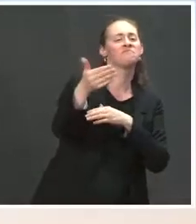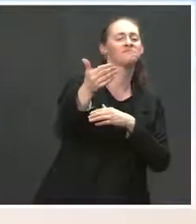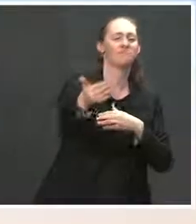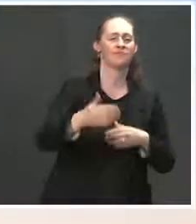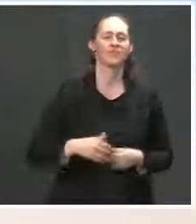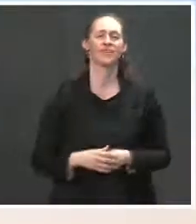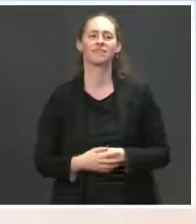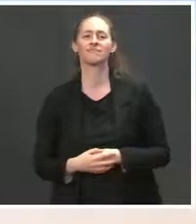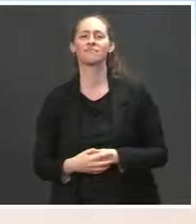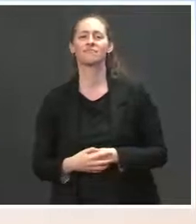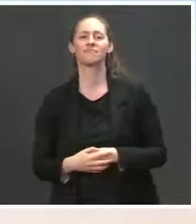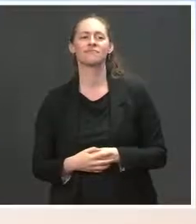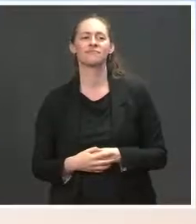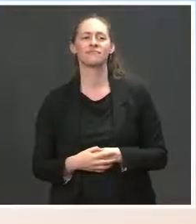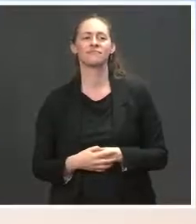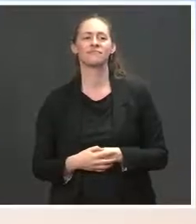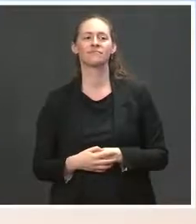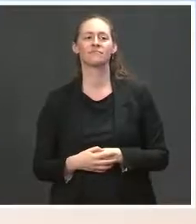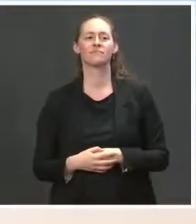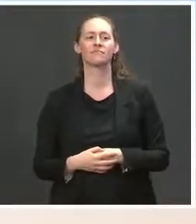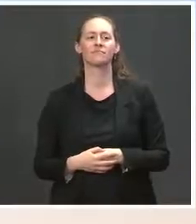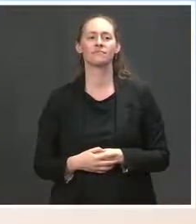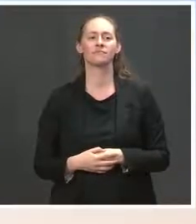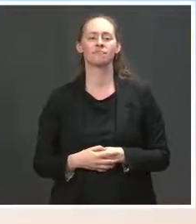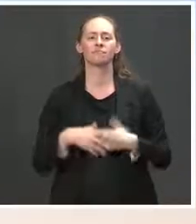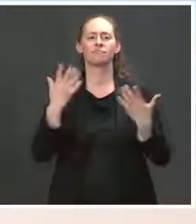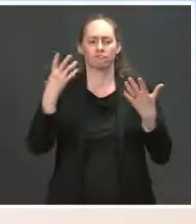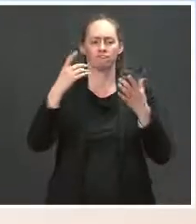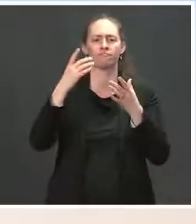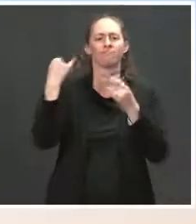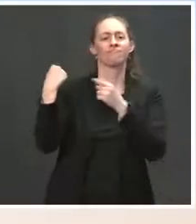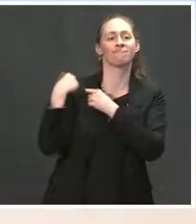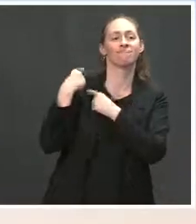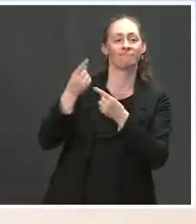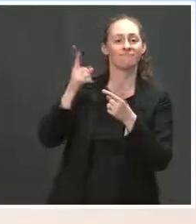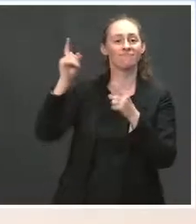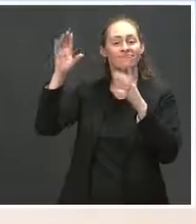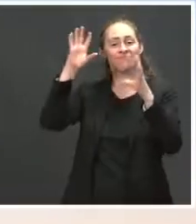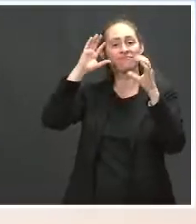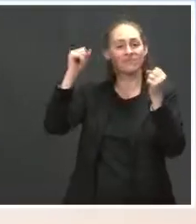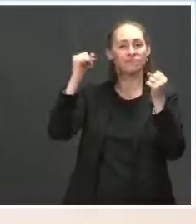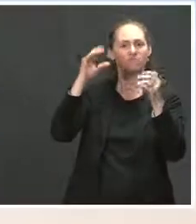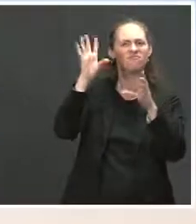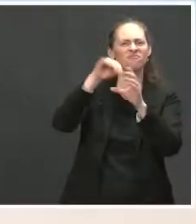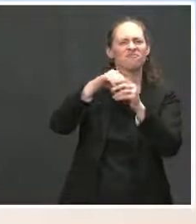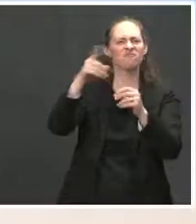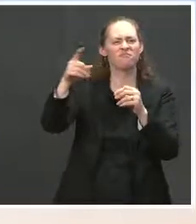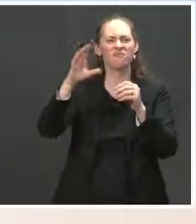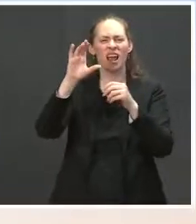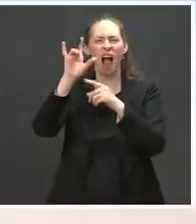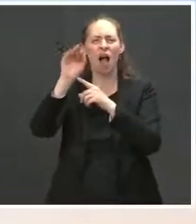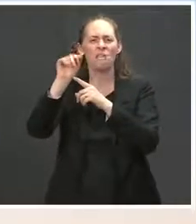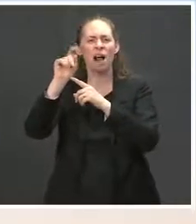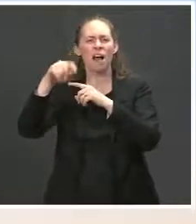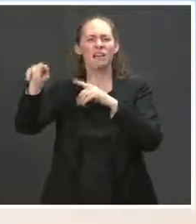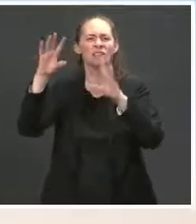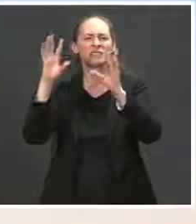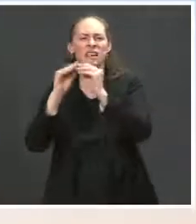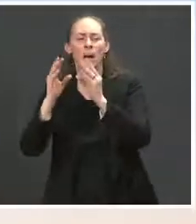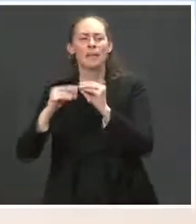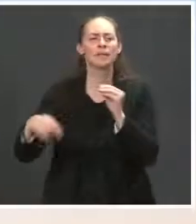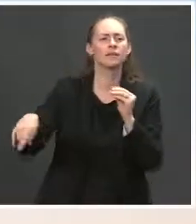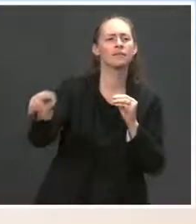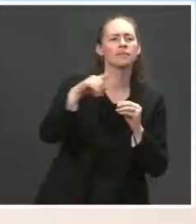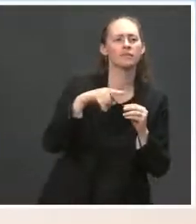on the climate summit, President Biden just said that the announcements from Brazil were encouraging. My question,